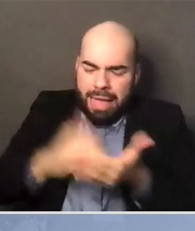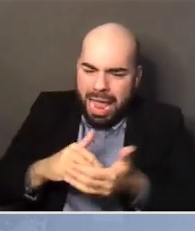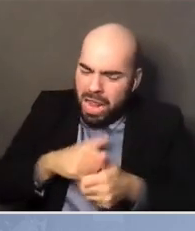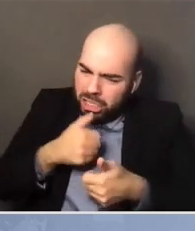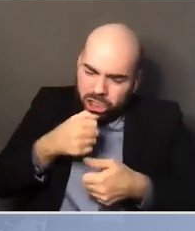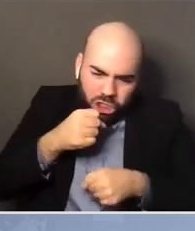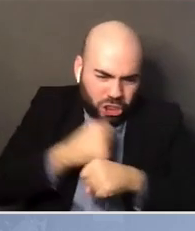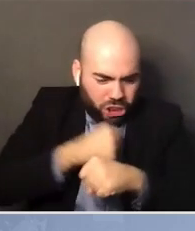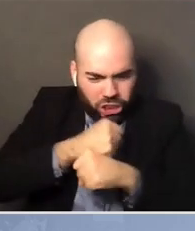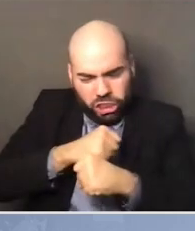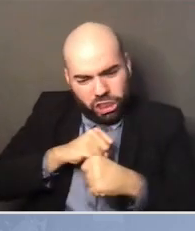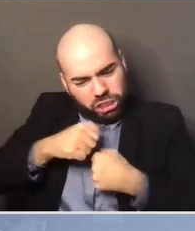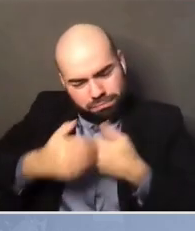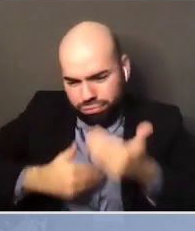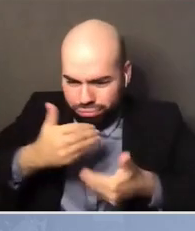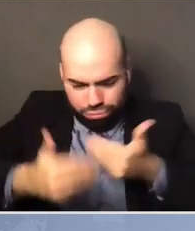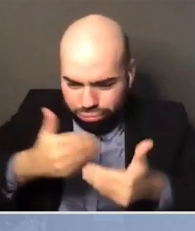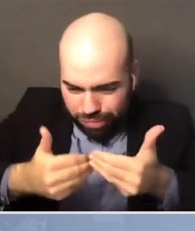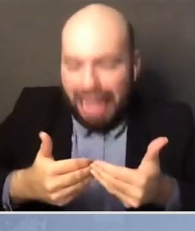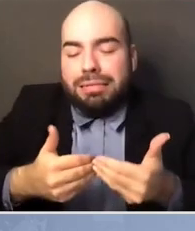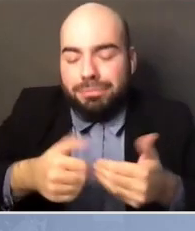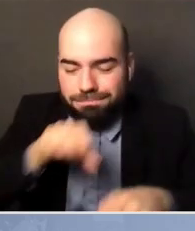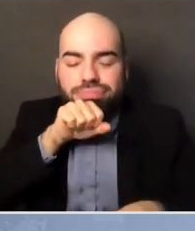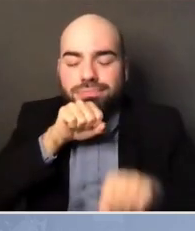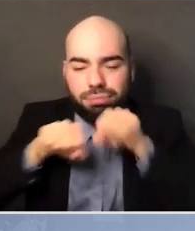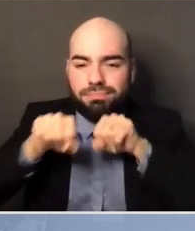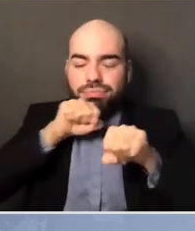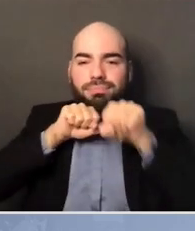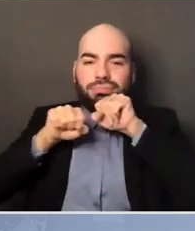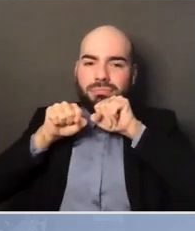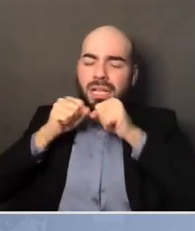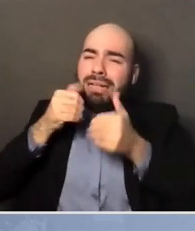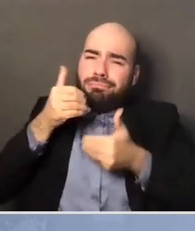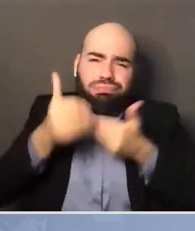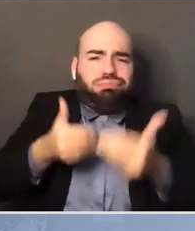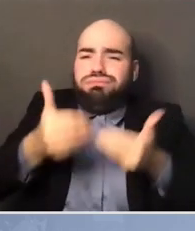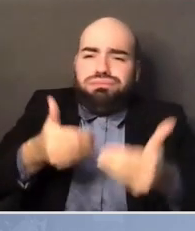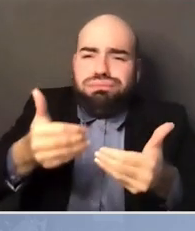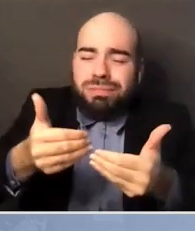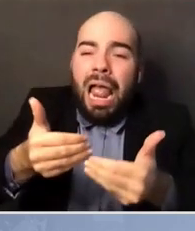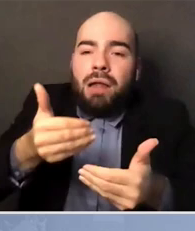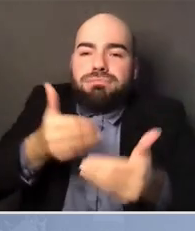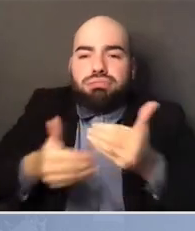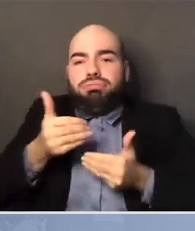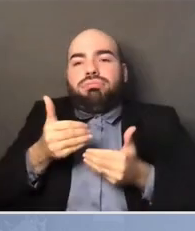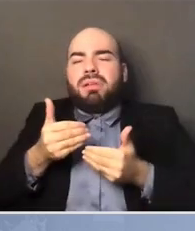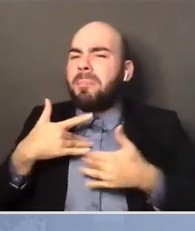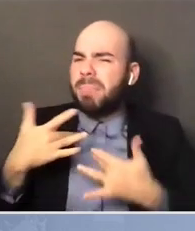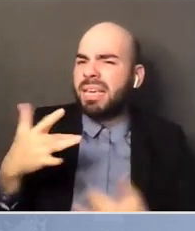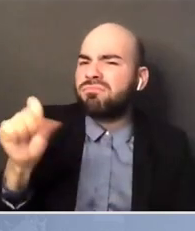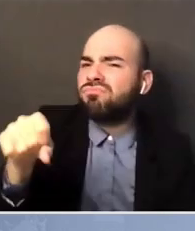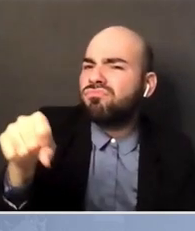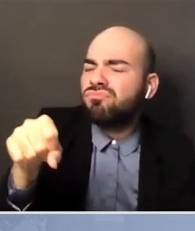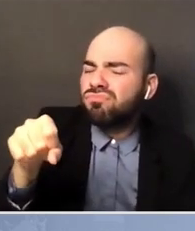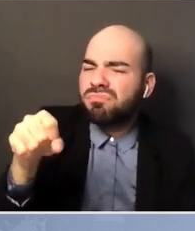make some more progress. And then there's a little bit of backstepping and then you push again.